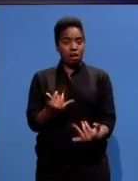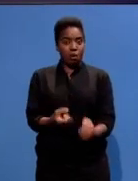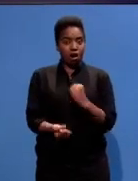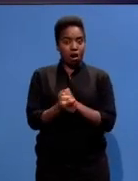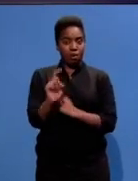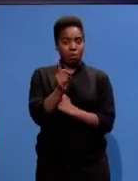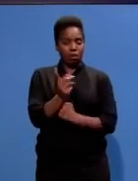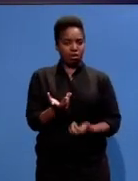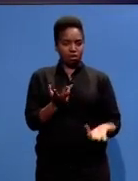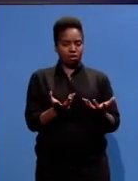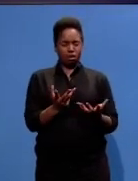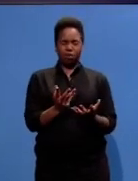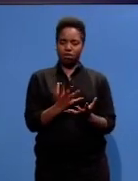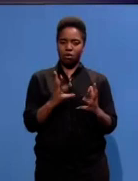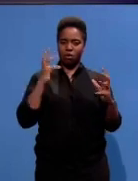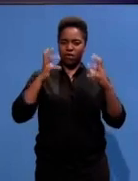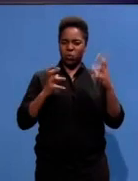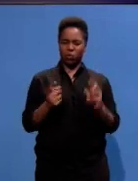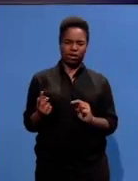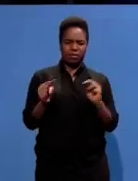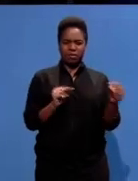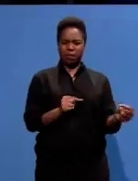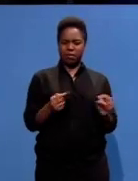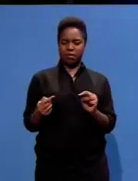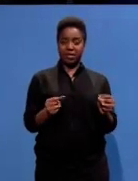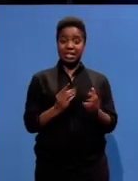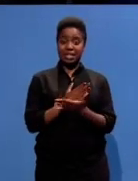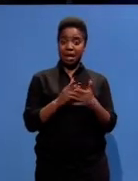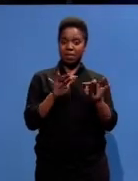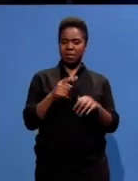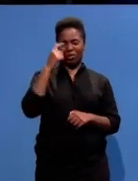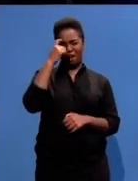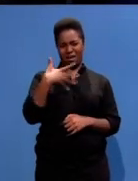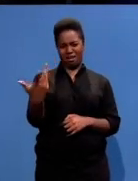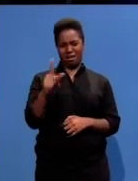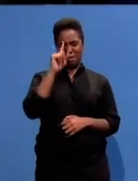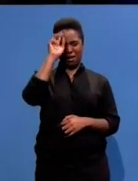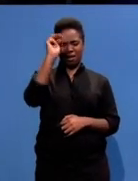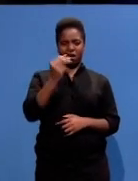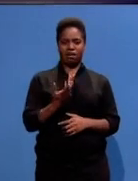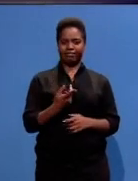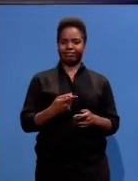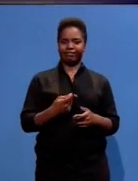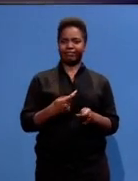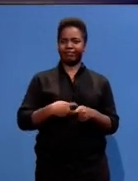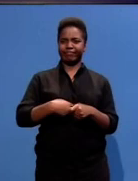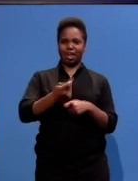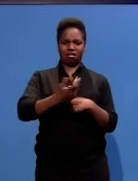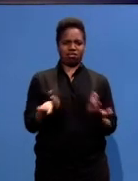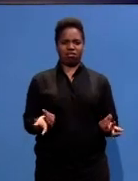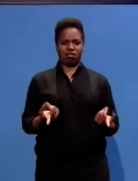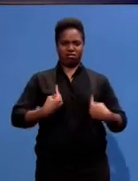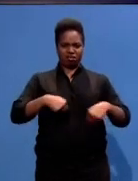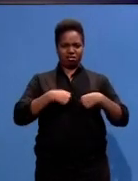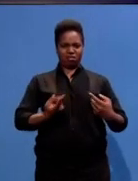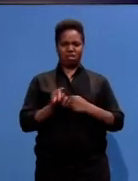the leadership there were a lot of debates. There were people who thought he was selling out. Well, amongst the leadership and I